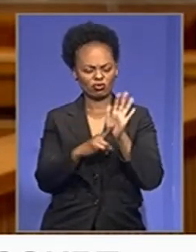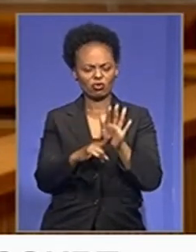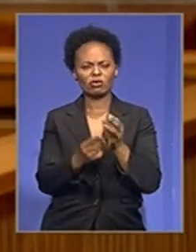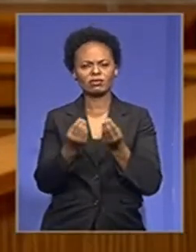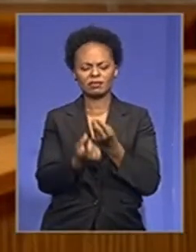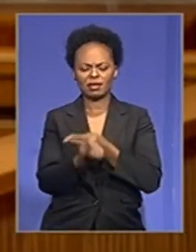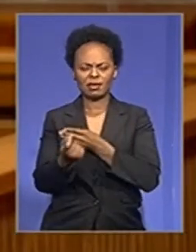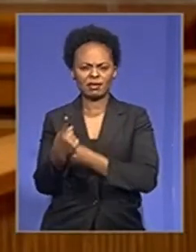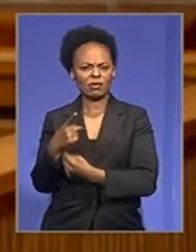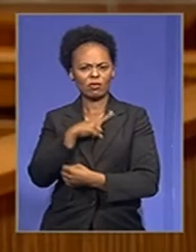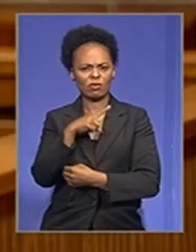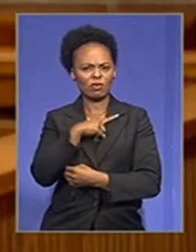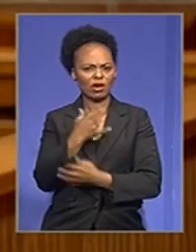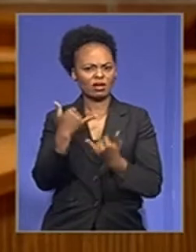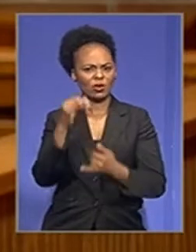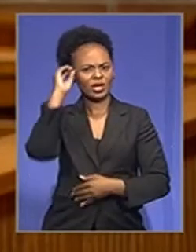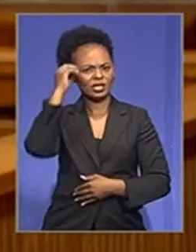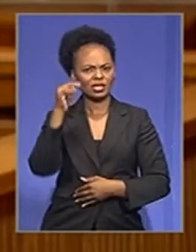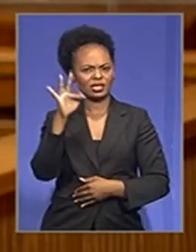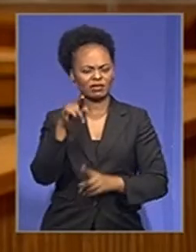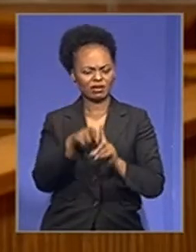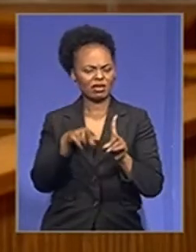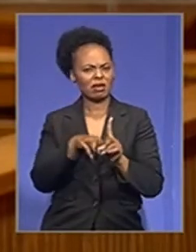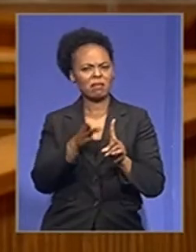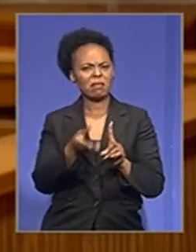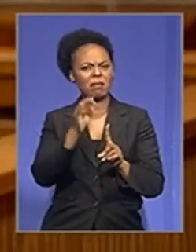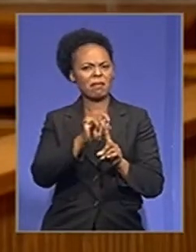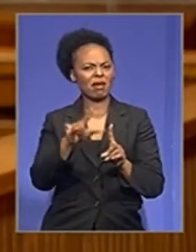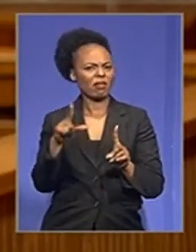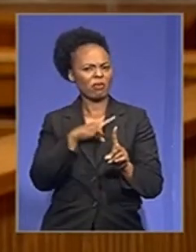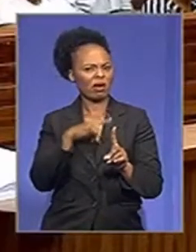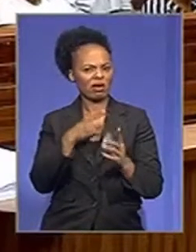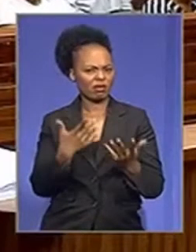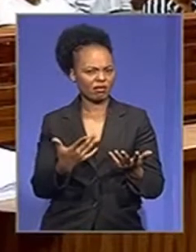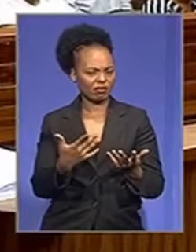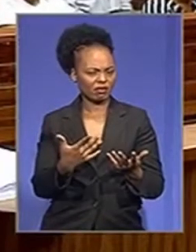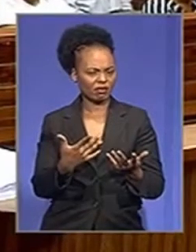why it would be in the interest that he be released on bail and bail is refused.